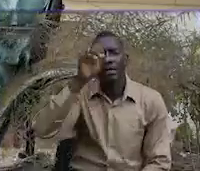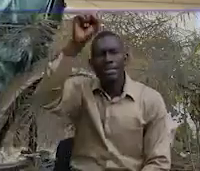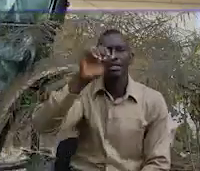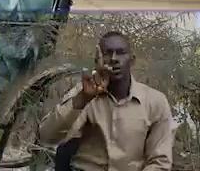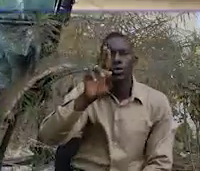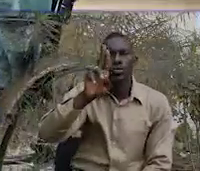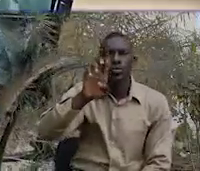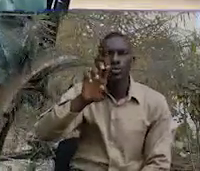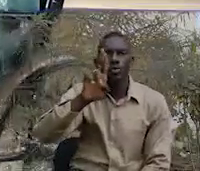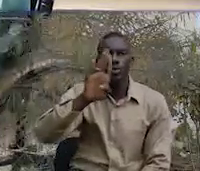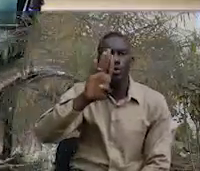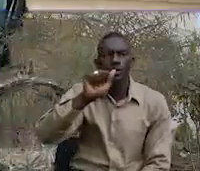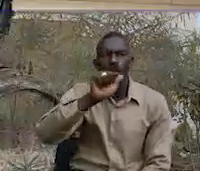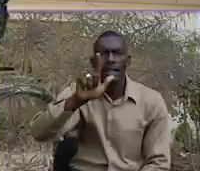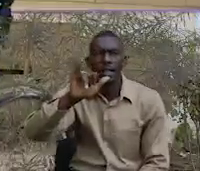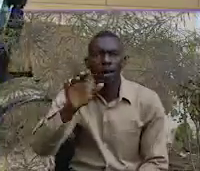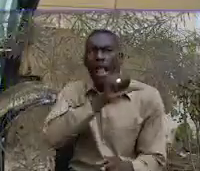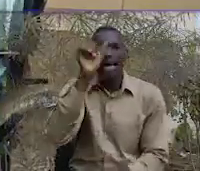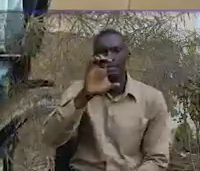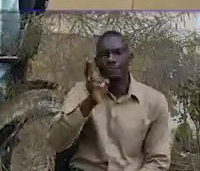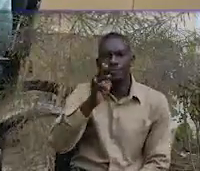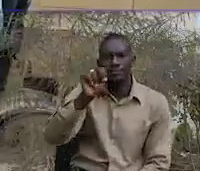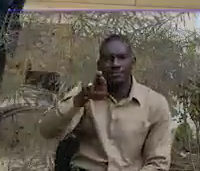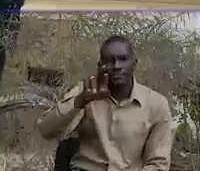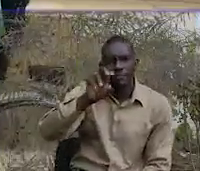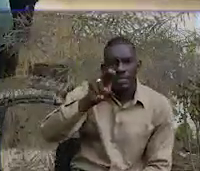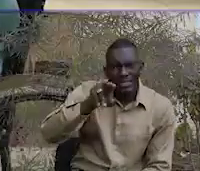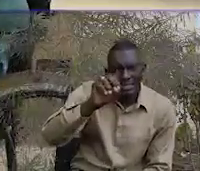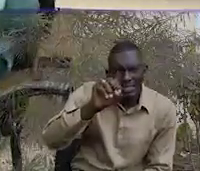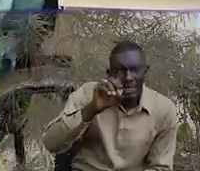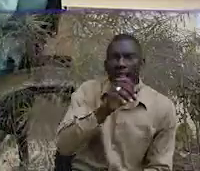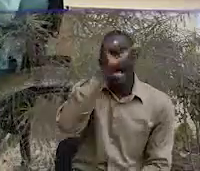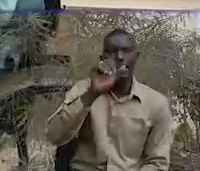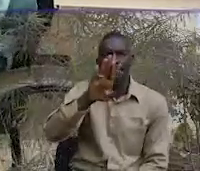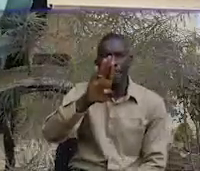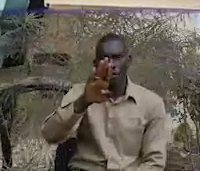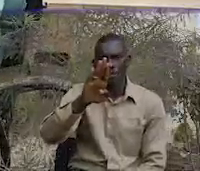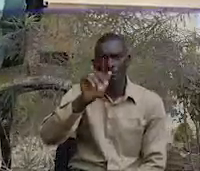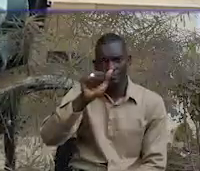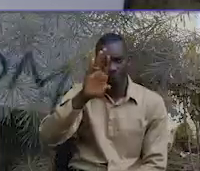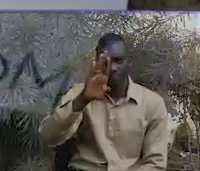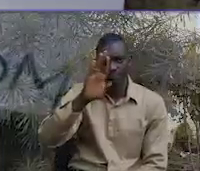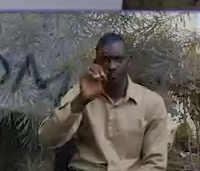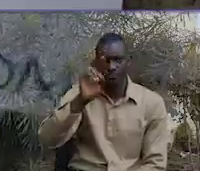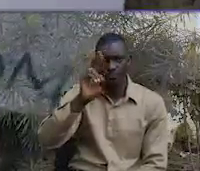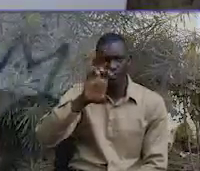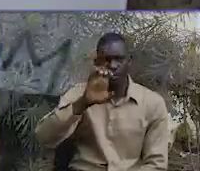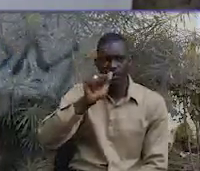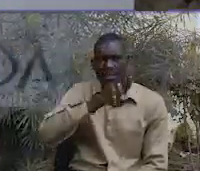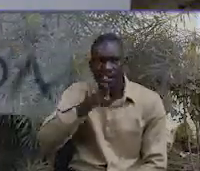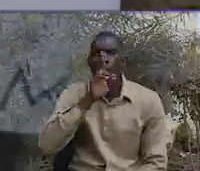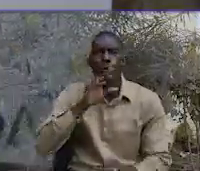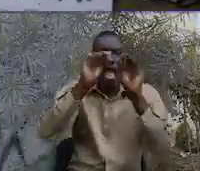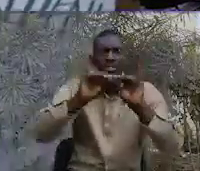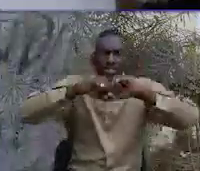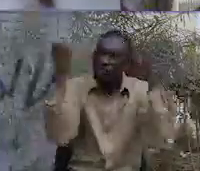magistrate grubali as he corrects the society, act as chernosize as he empowers the society, and be like babukar the chosen,